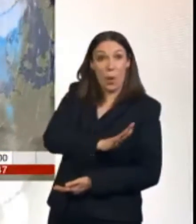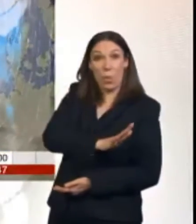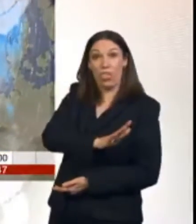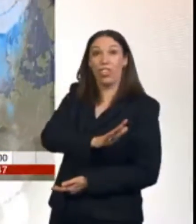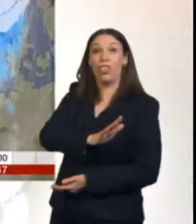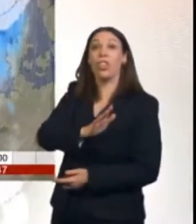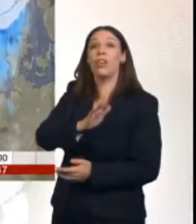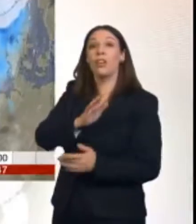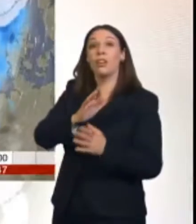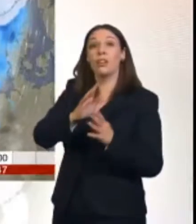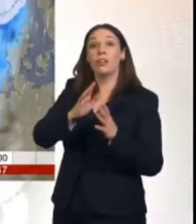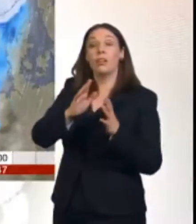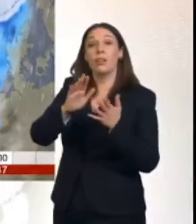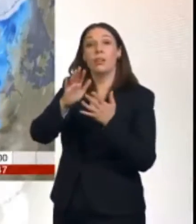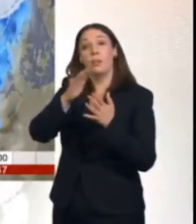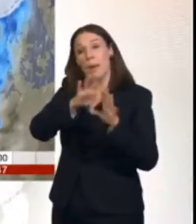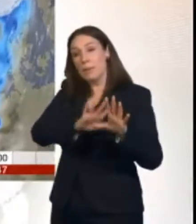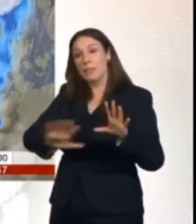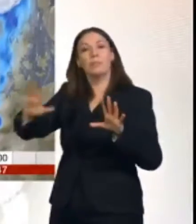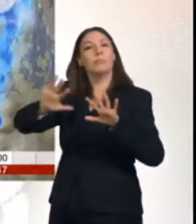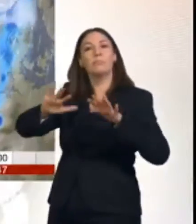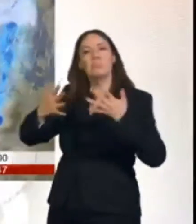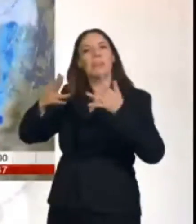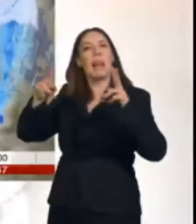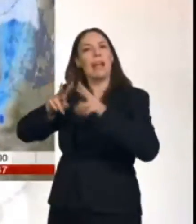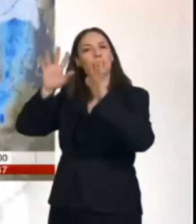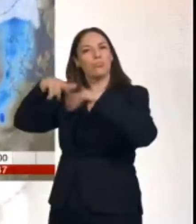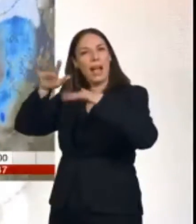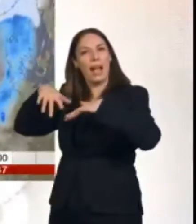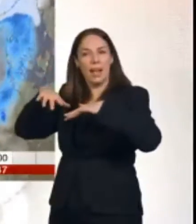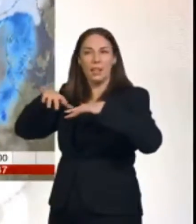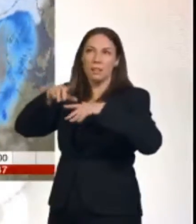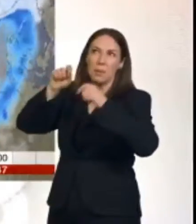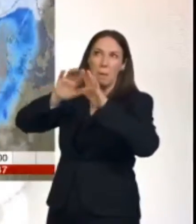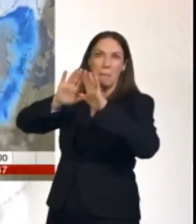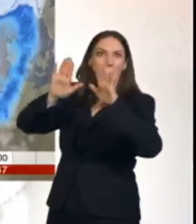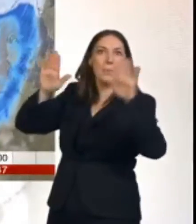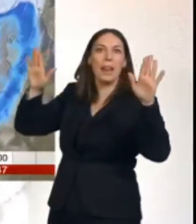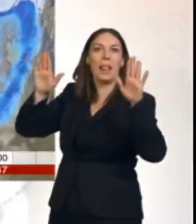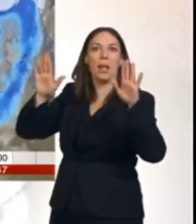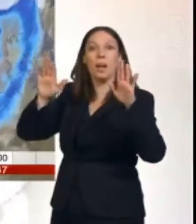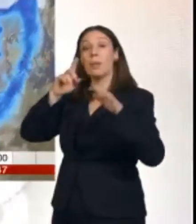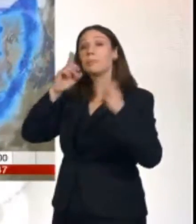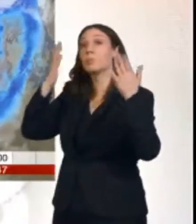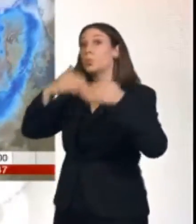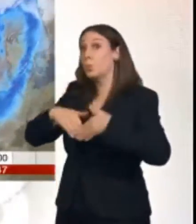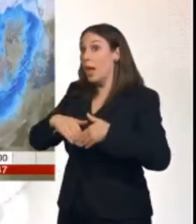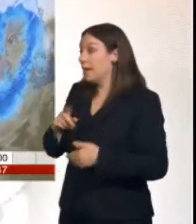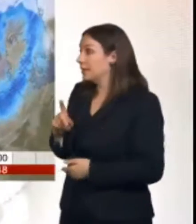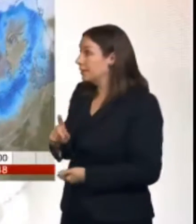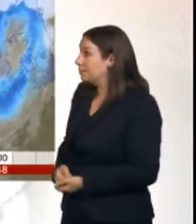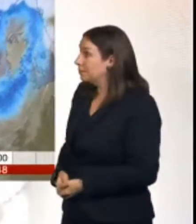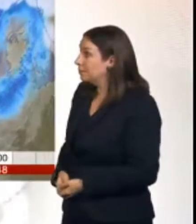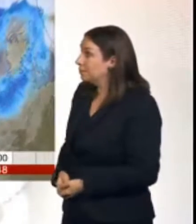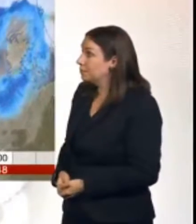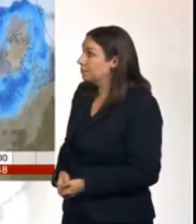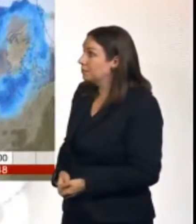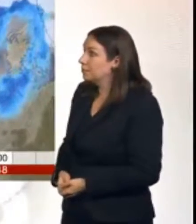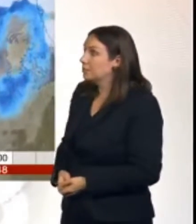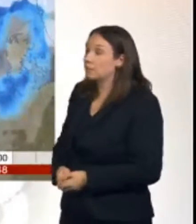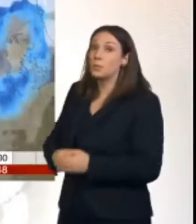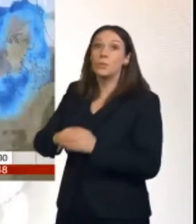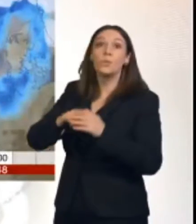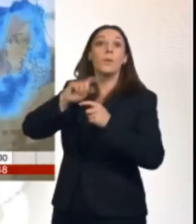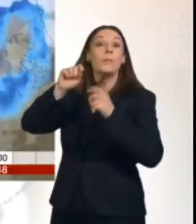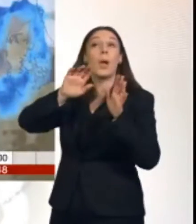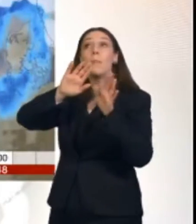of getting home dry. Will be a few showers, but also some clearer spells too. Tonight then, dries off for a while, winds become a little less strong,